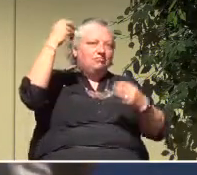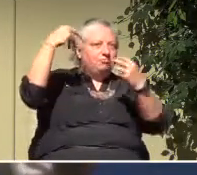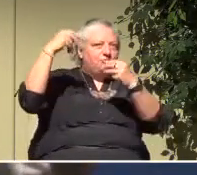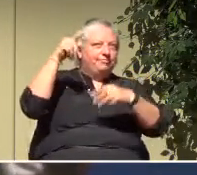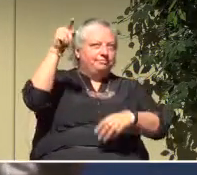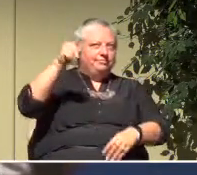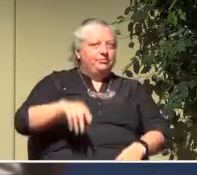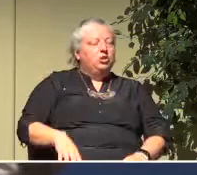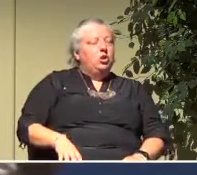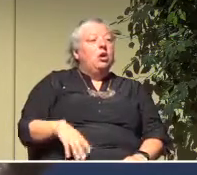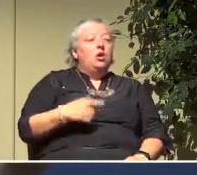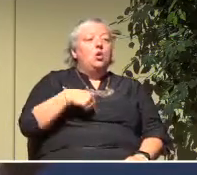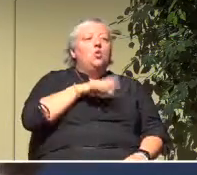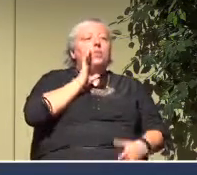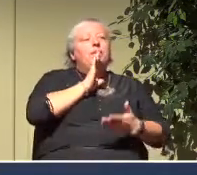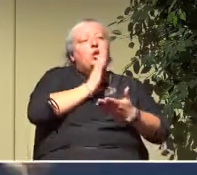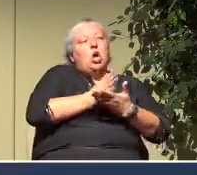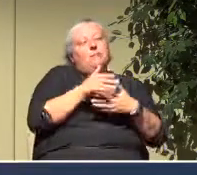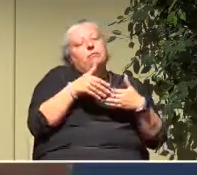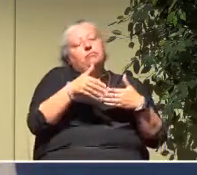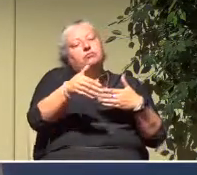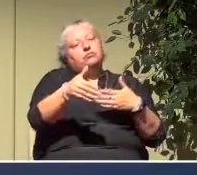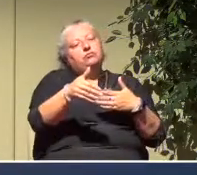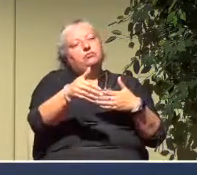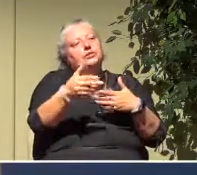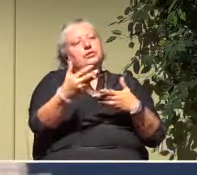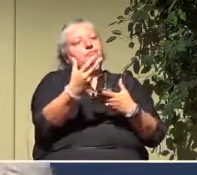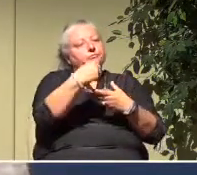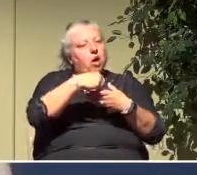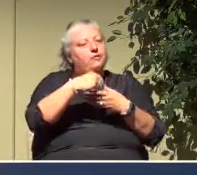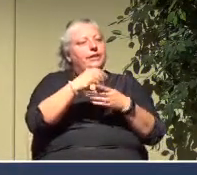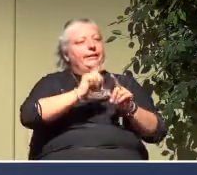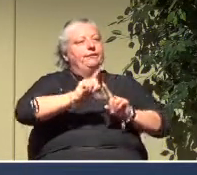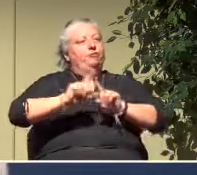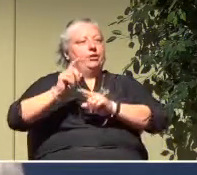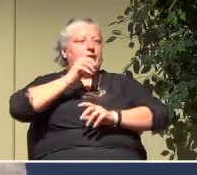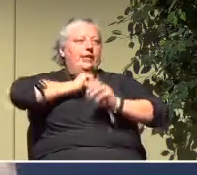about multiple generations. But that's what it means here.